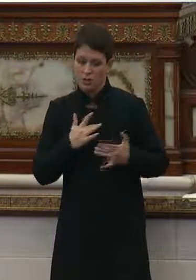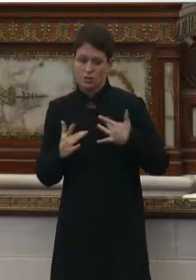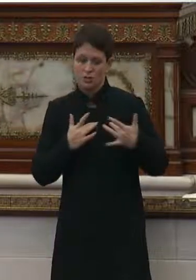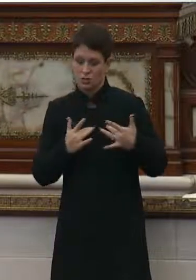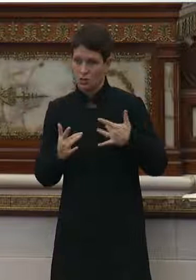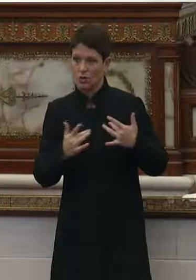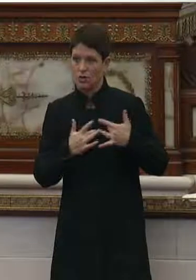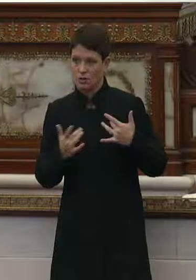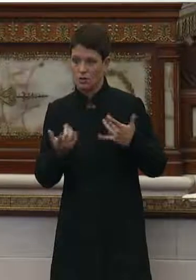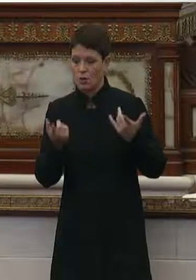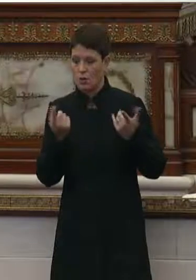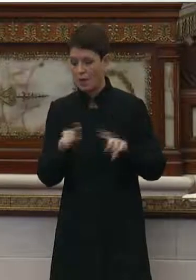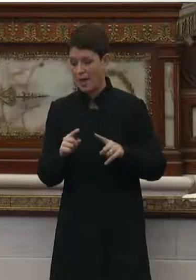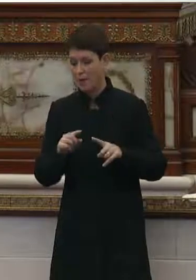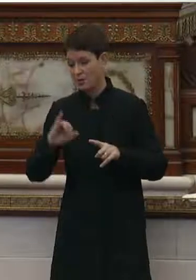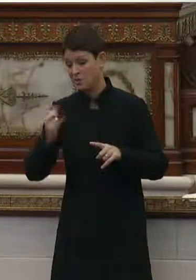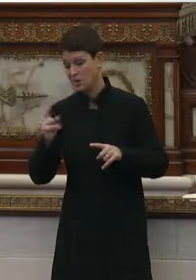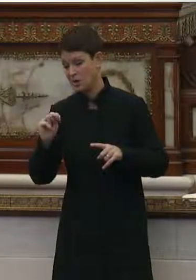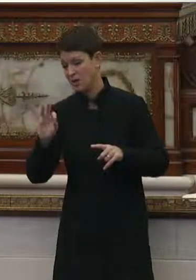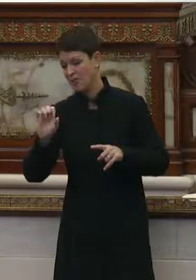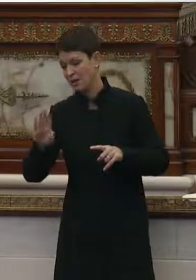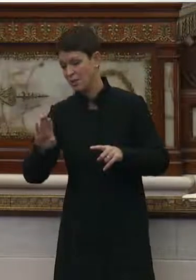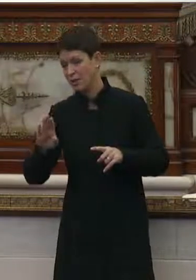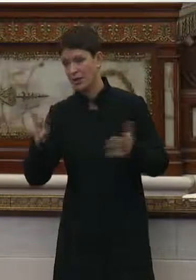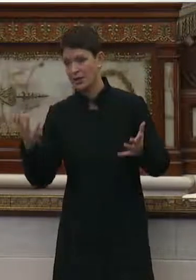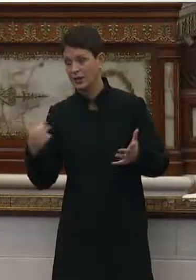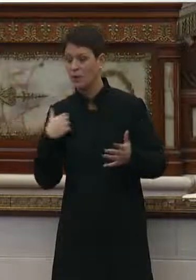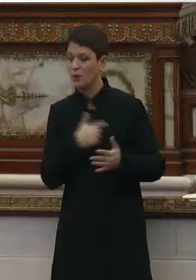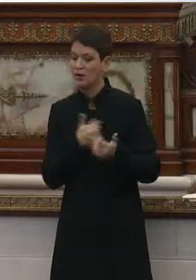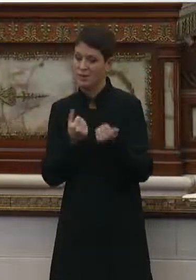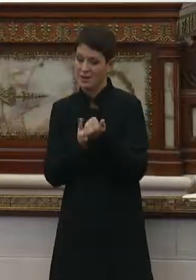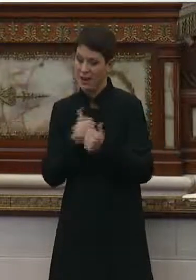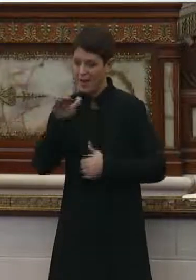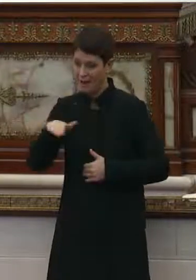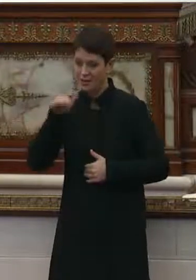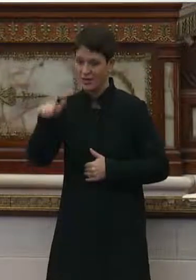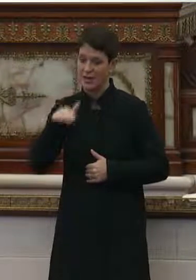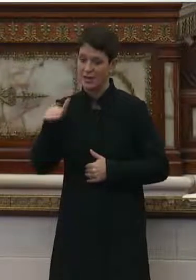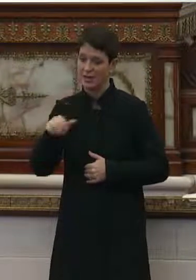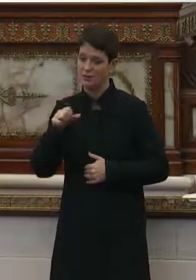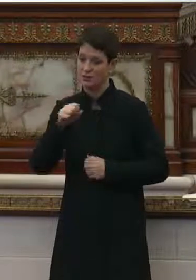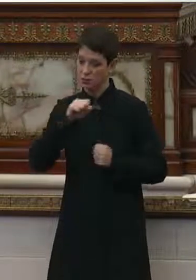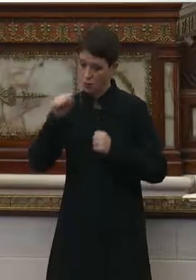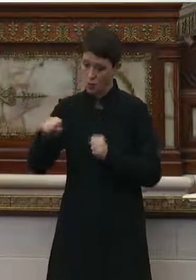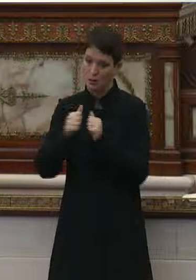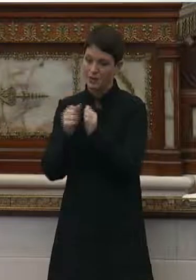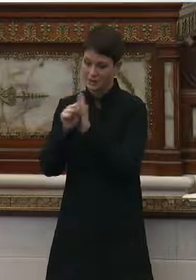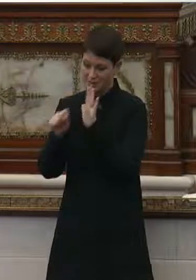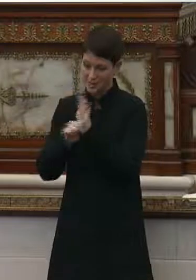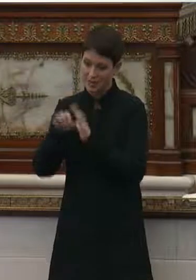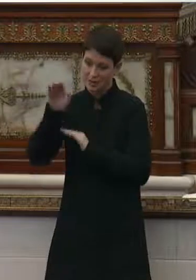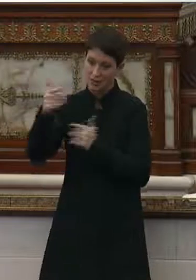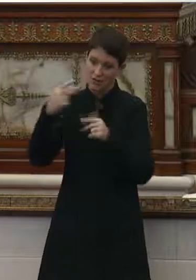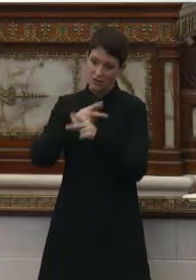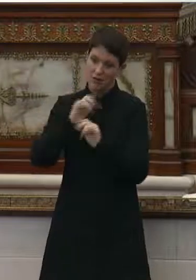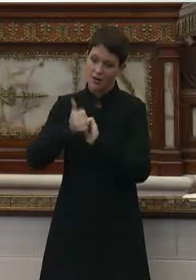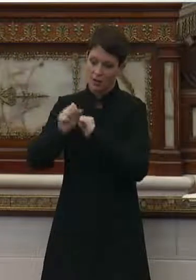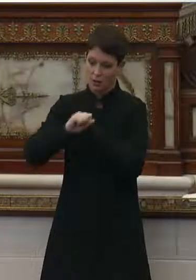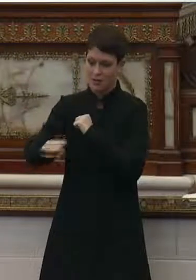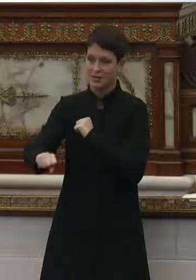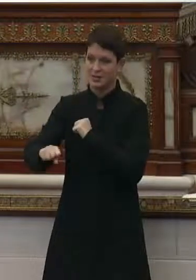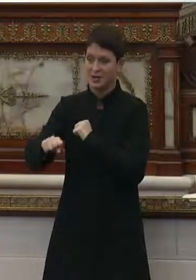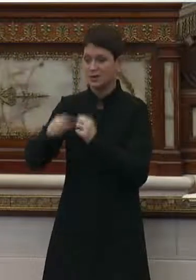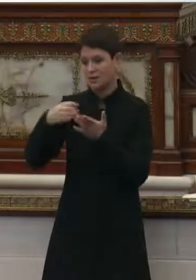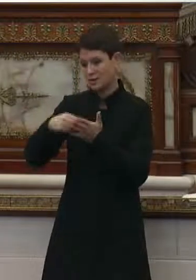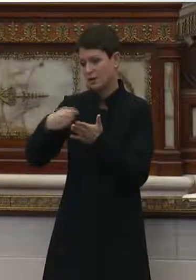what happens after that. And we have been advocating very strenuously with the state to try to figure out a way to extend the